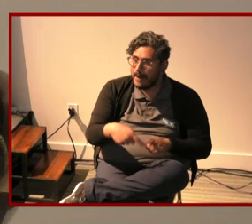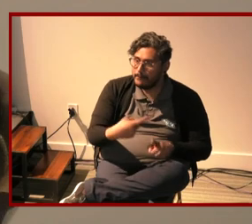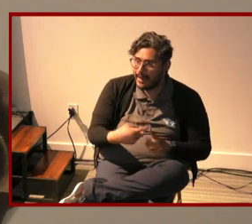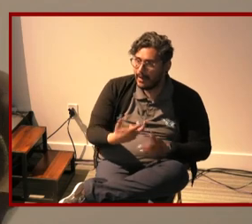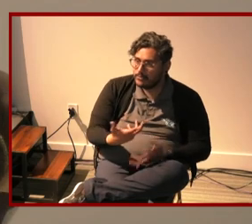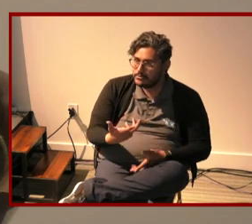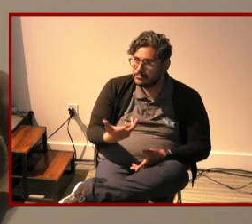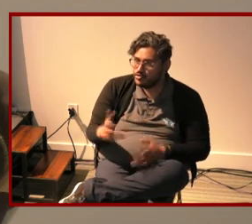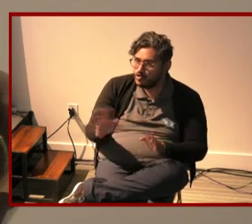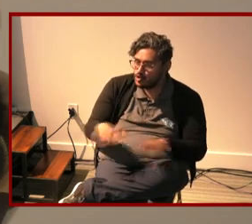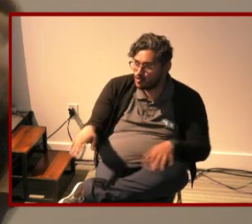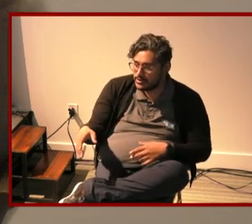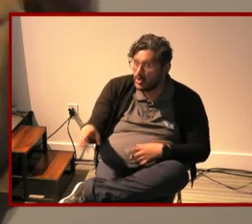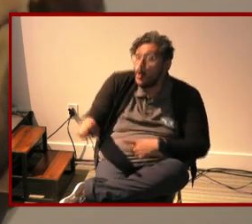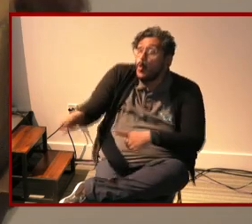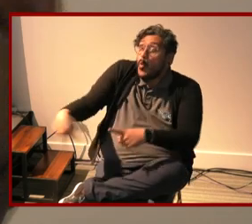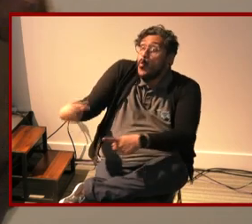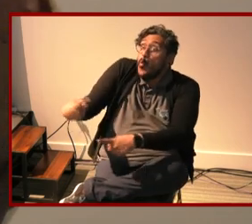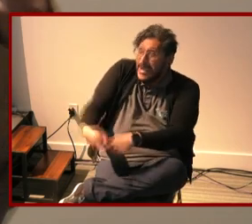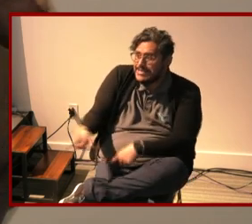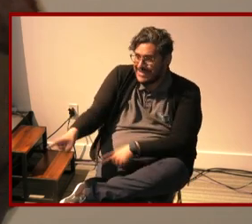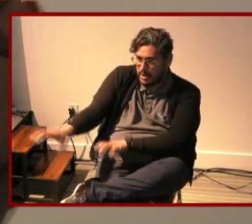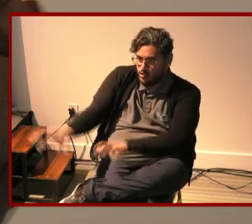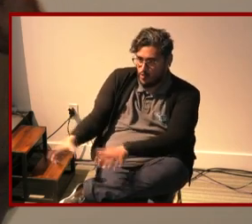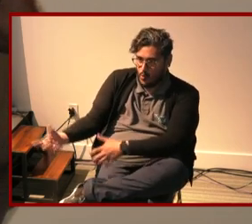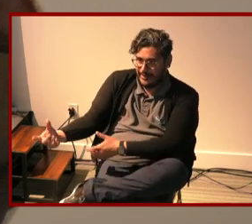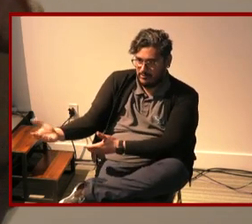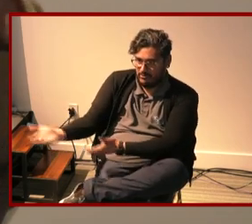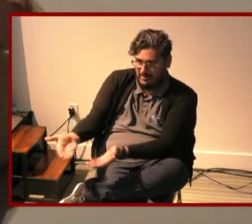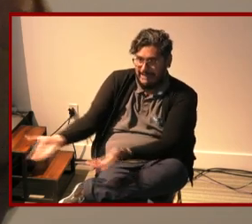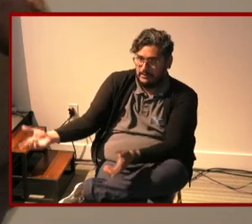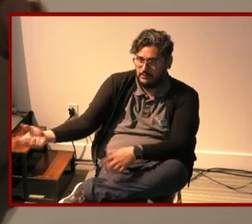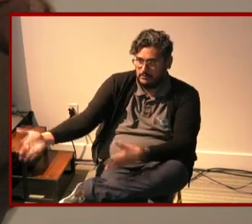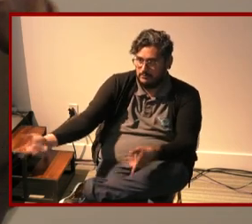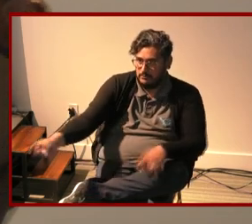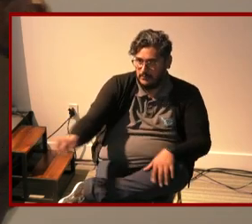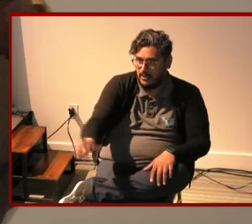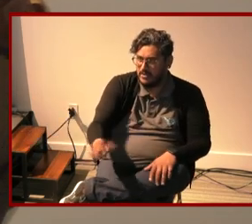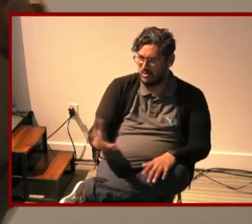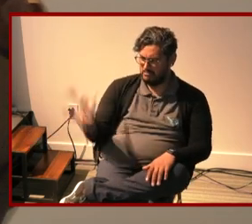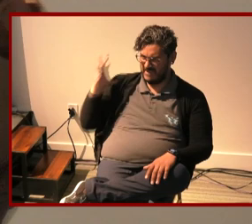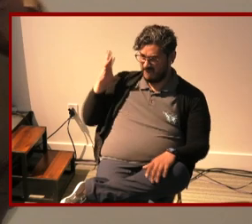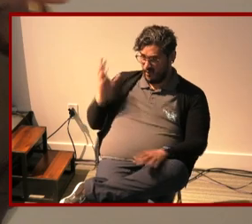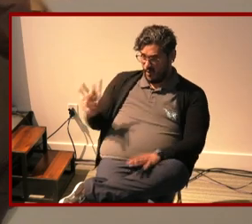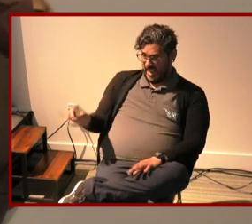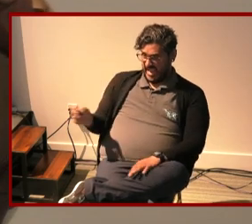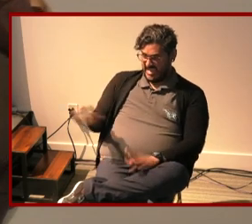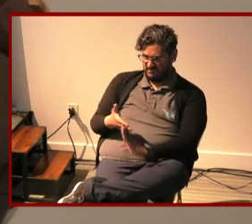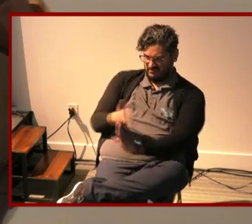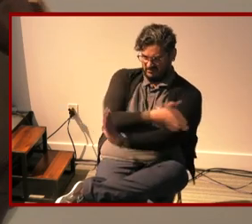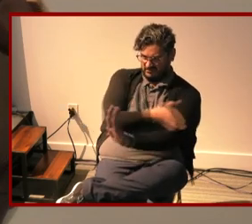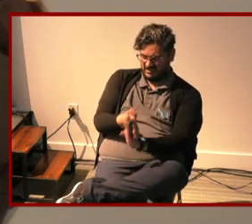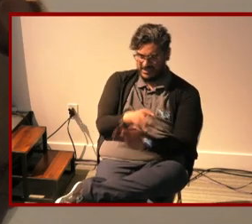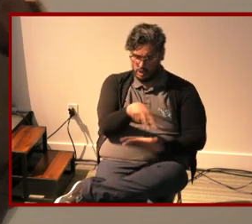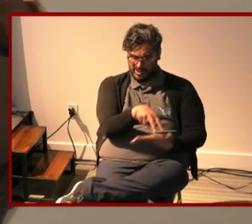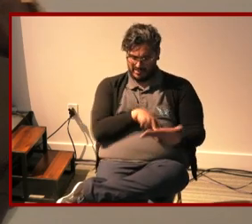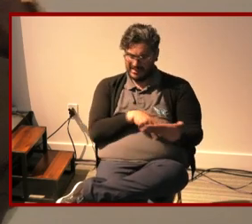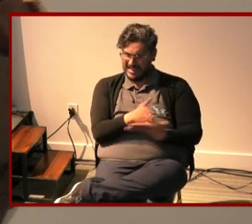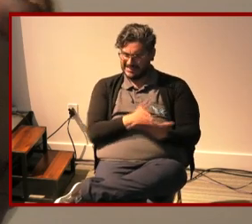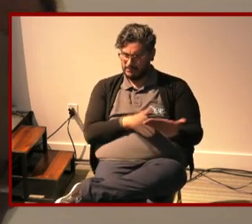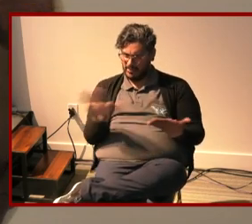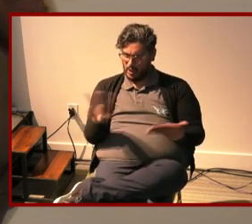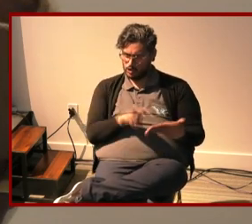were doing things before that if you look at the surveys there's these really interesting phrases where um